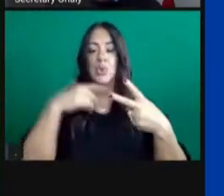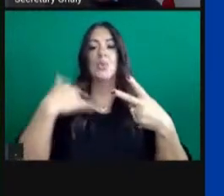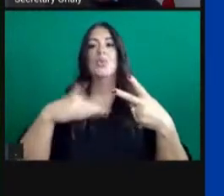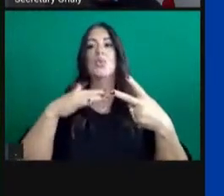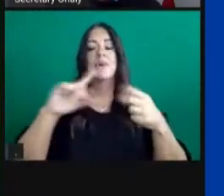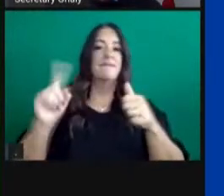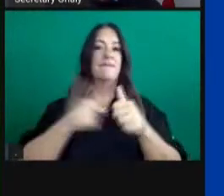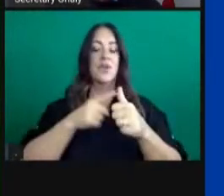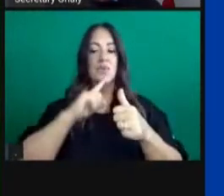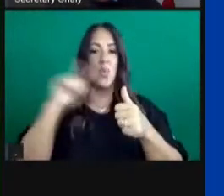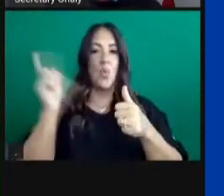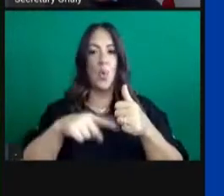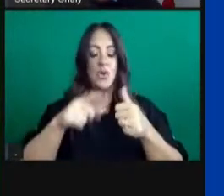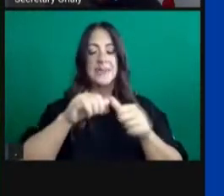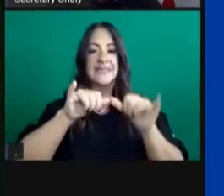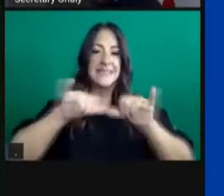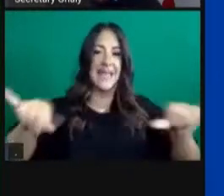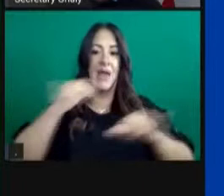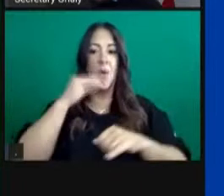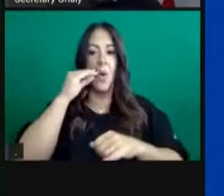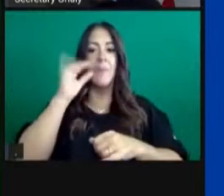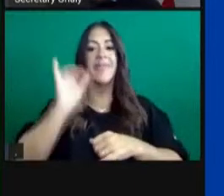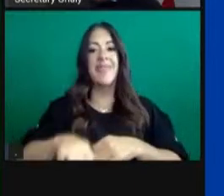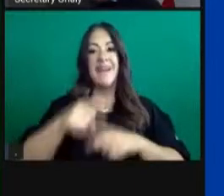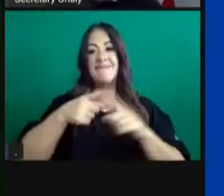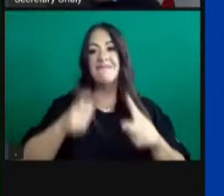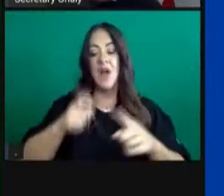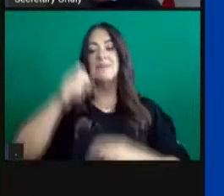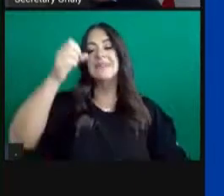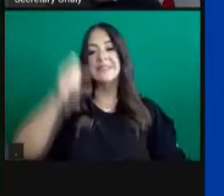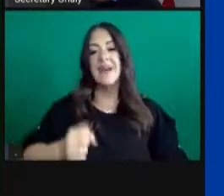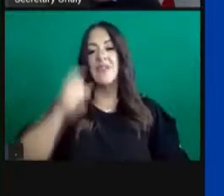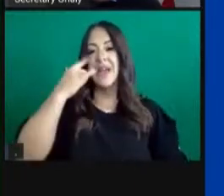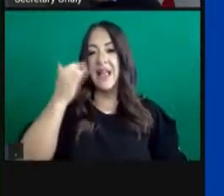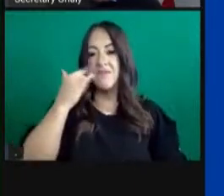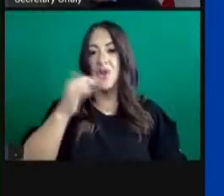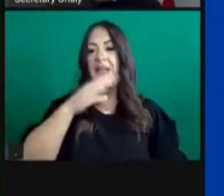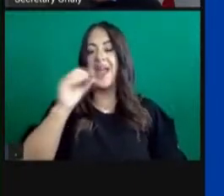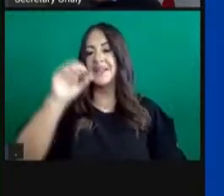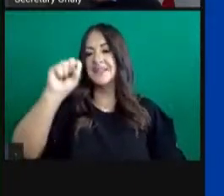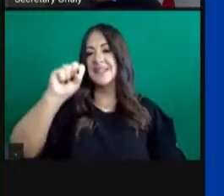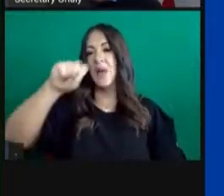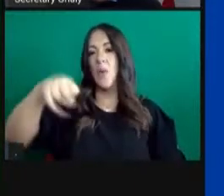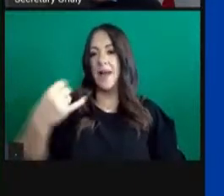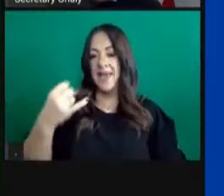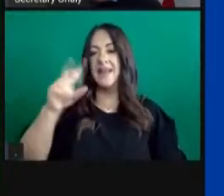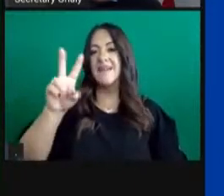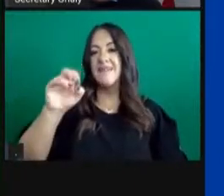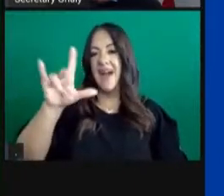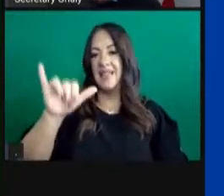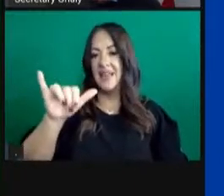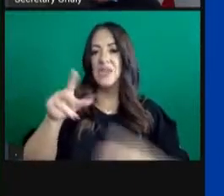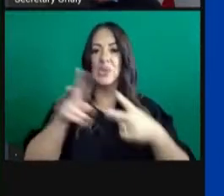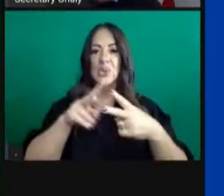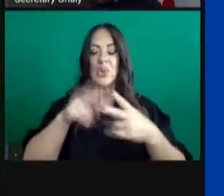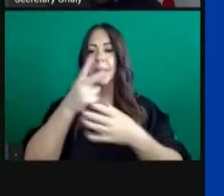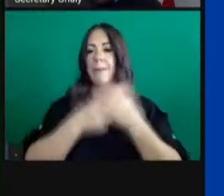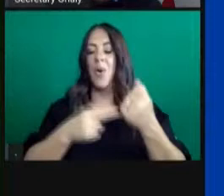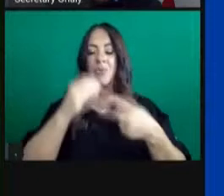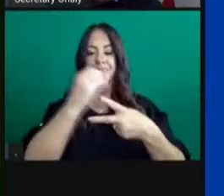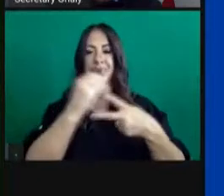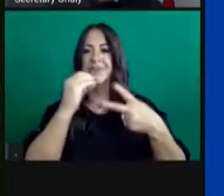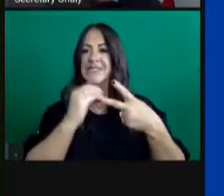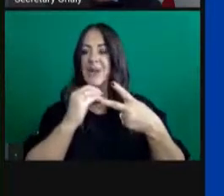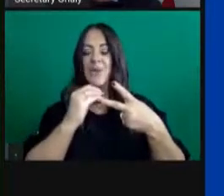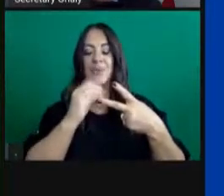California. As you can see here, that our calculations show is 0% ICU capacity available today.